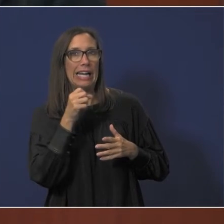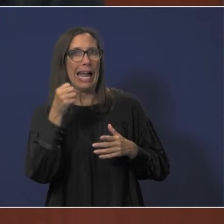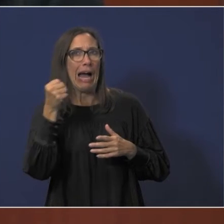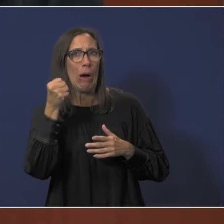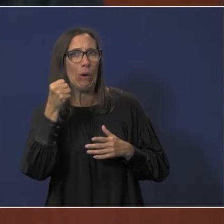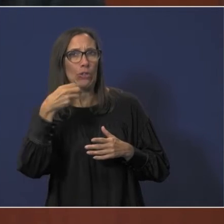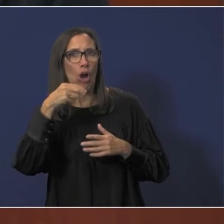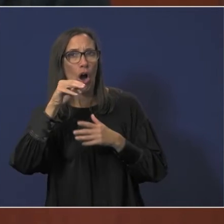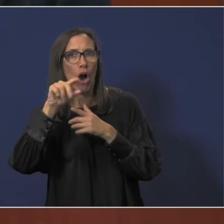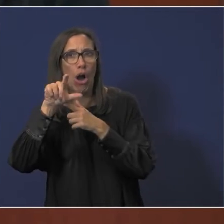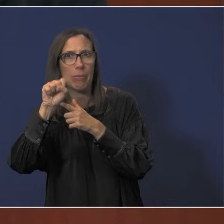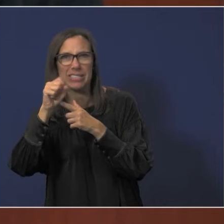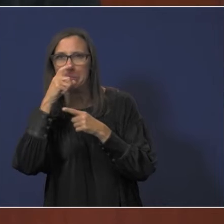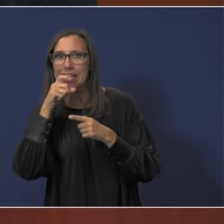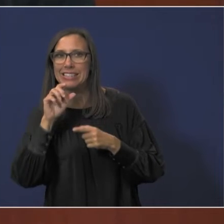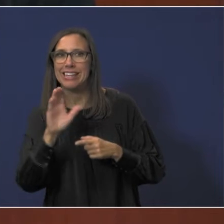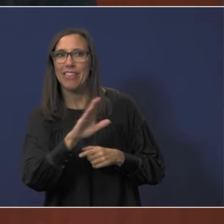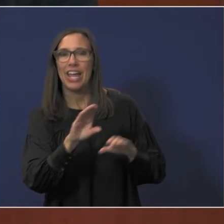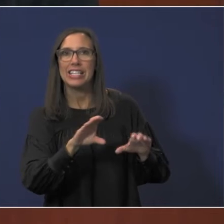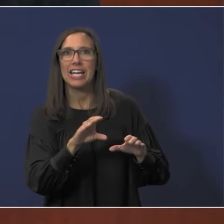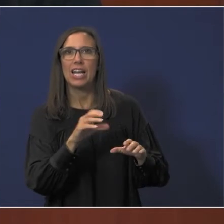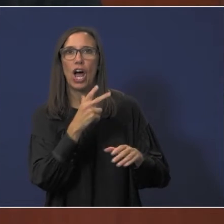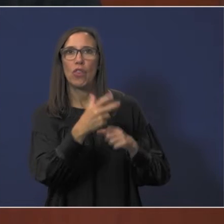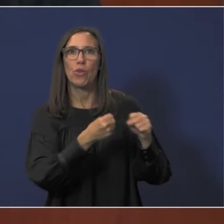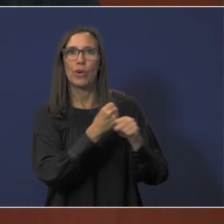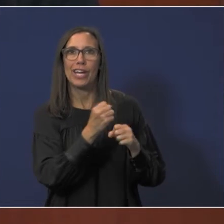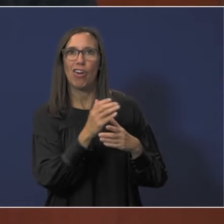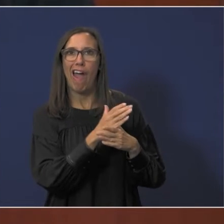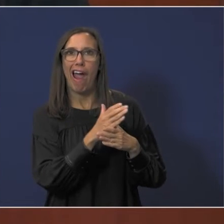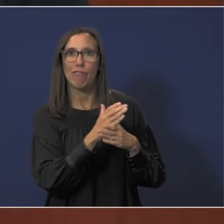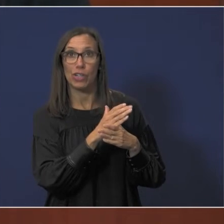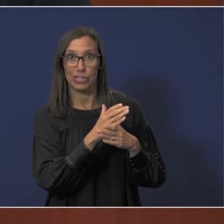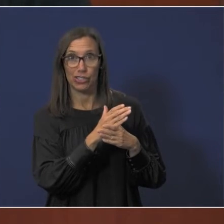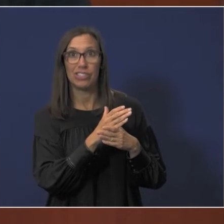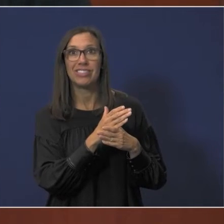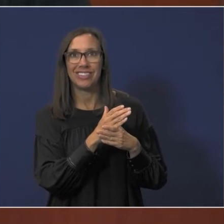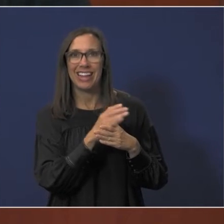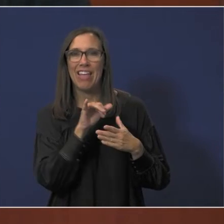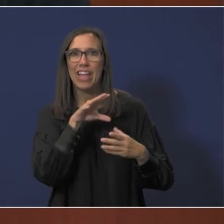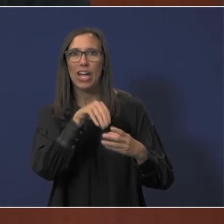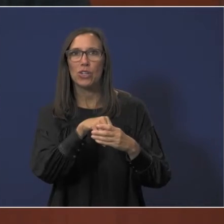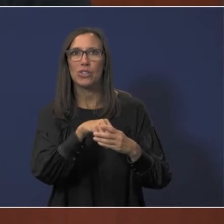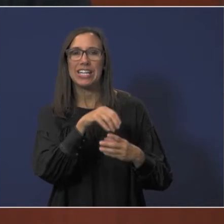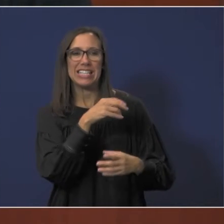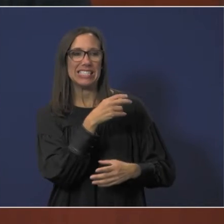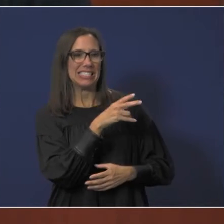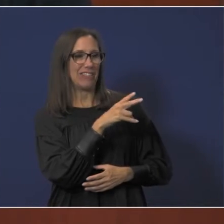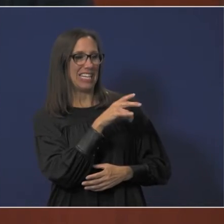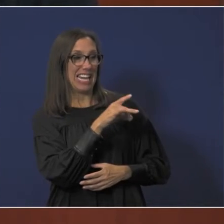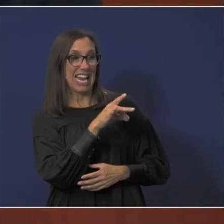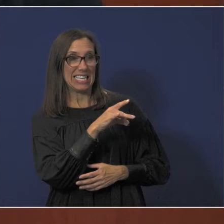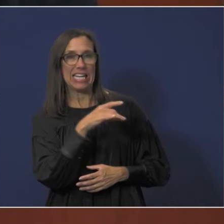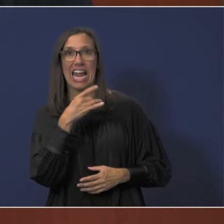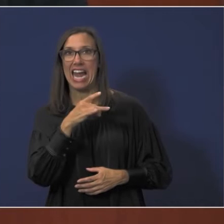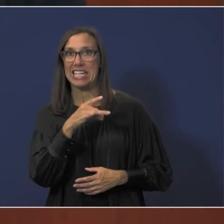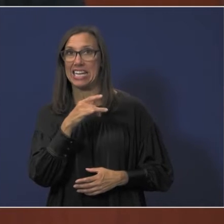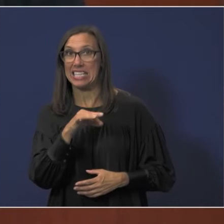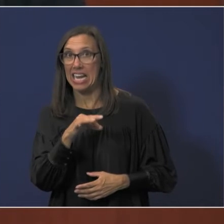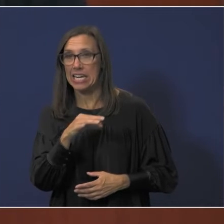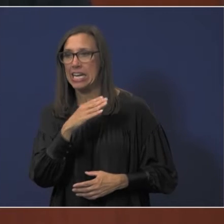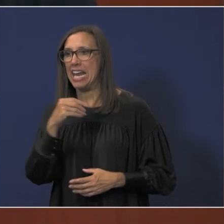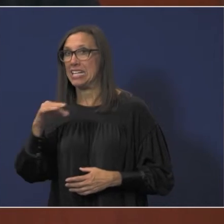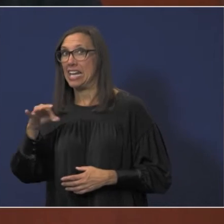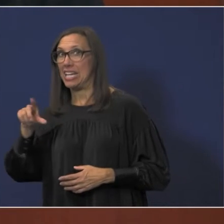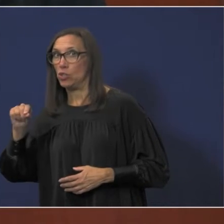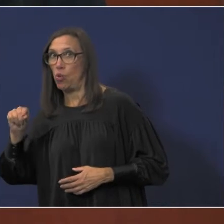they did a three-year average in calculating that hold harmless that included 17 18 18 19 and 19 20